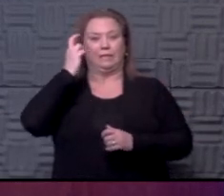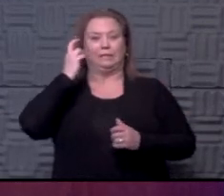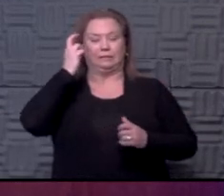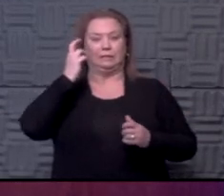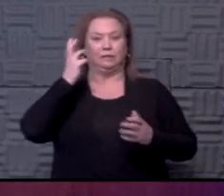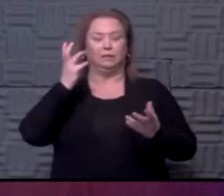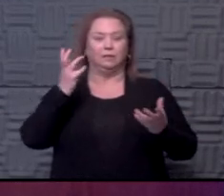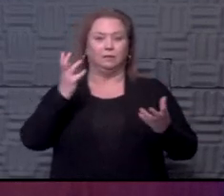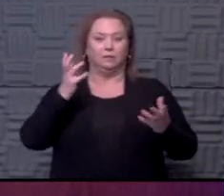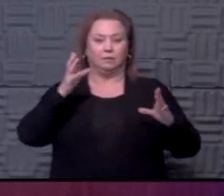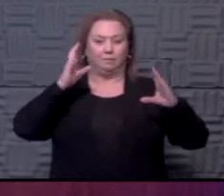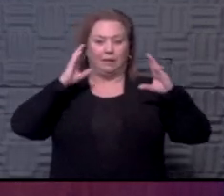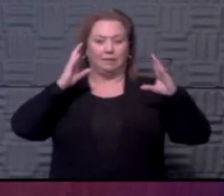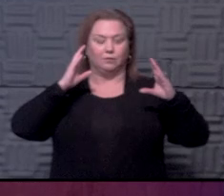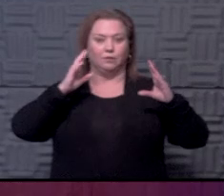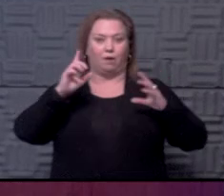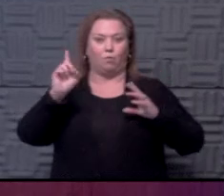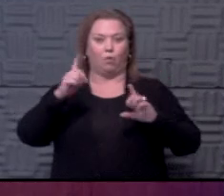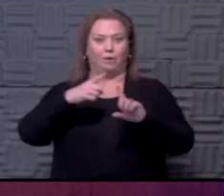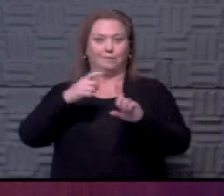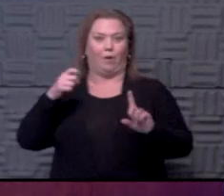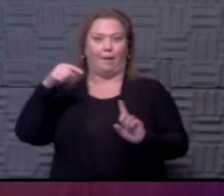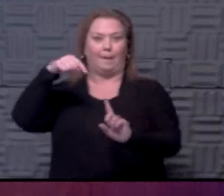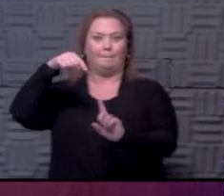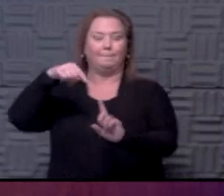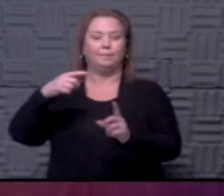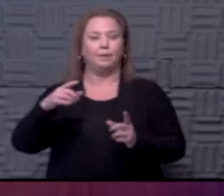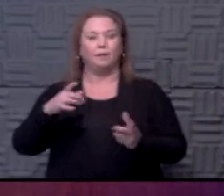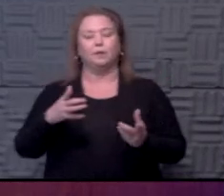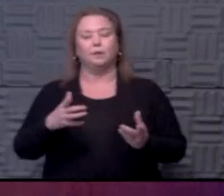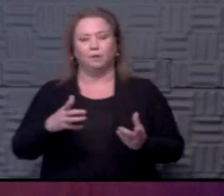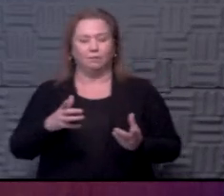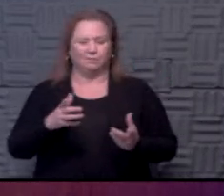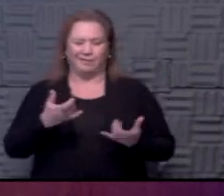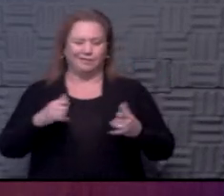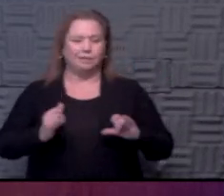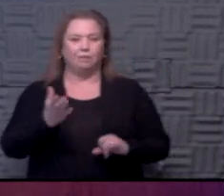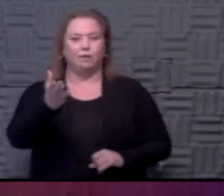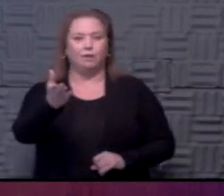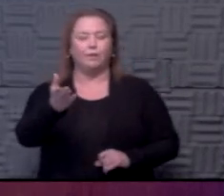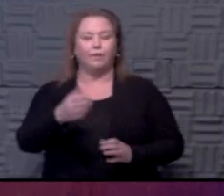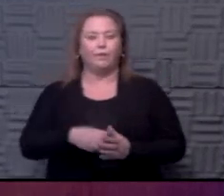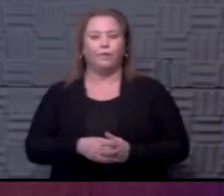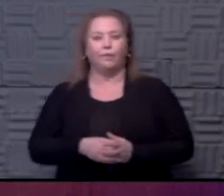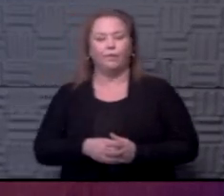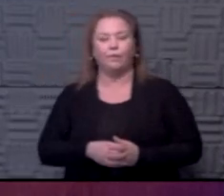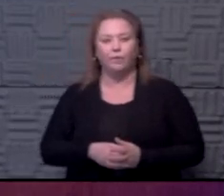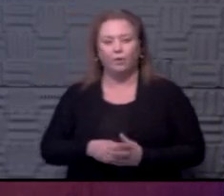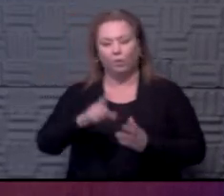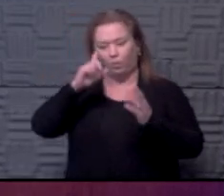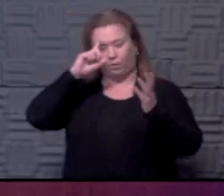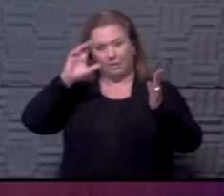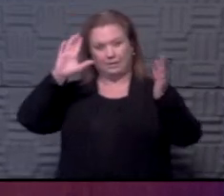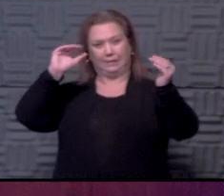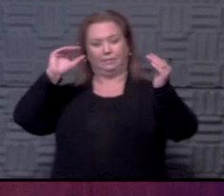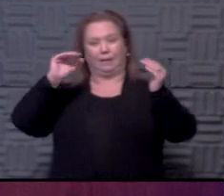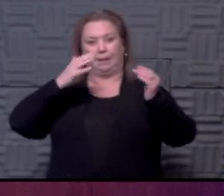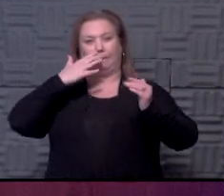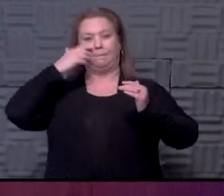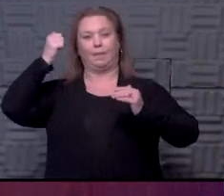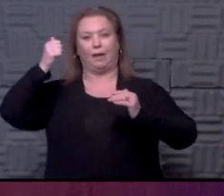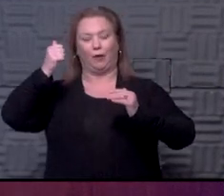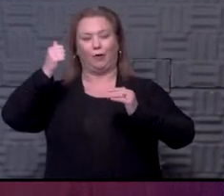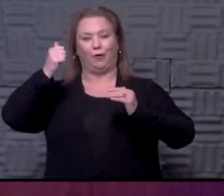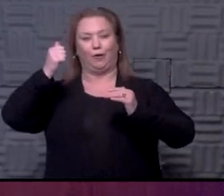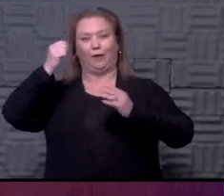a long time still. That need isn't going to go away. But I think we are anticipating better guidance